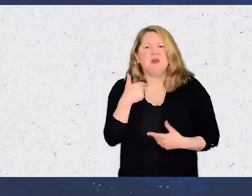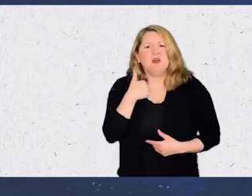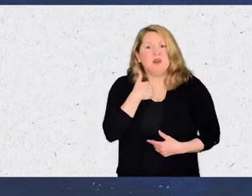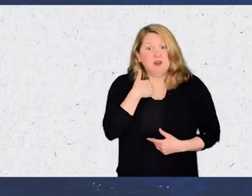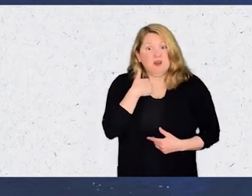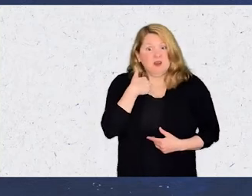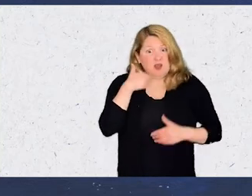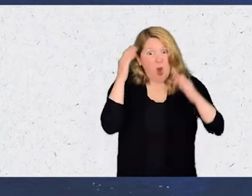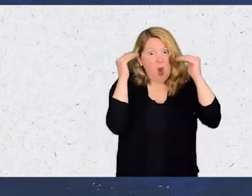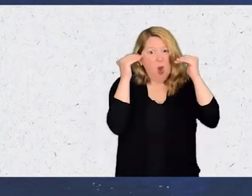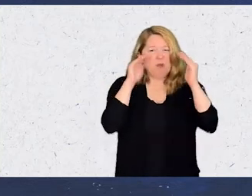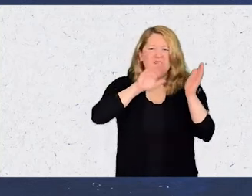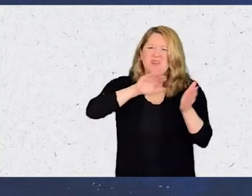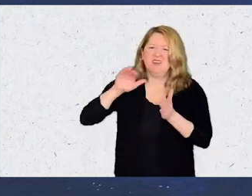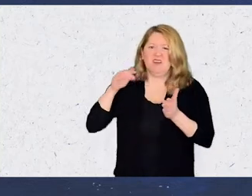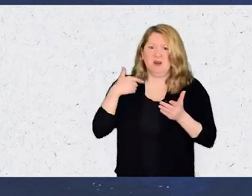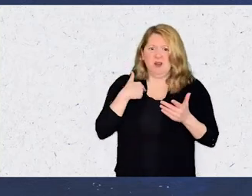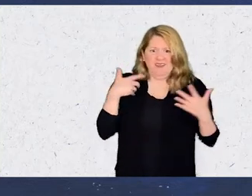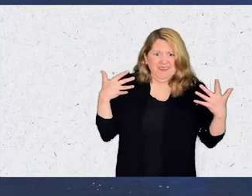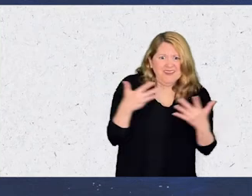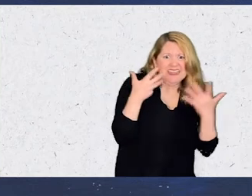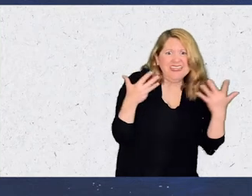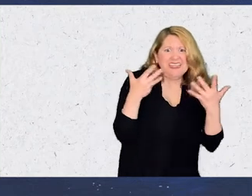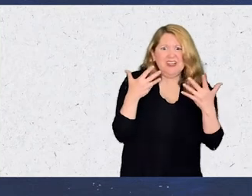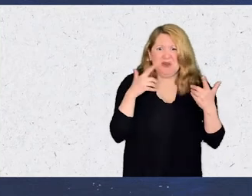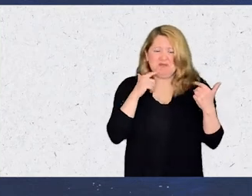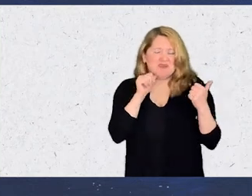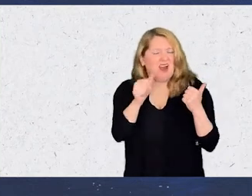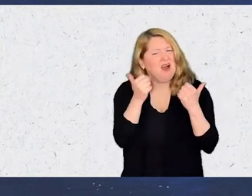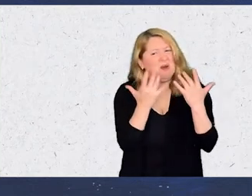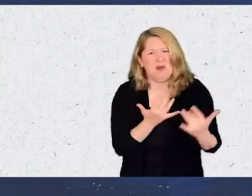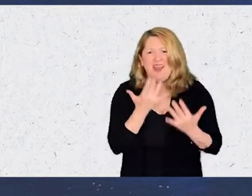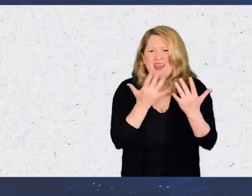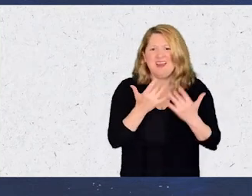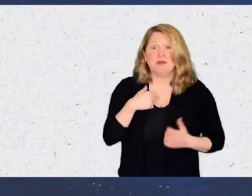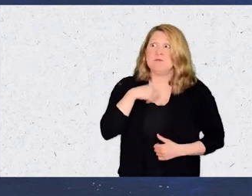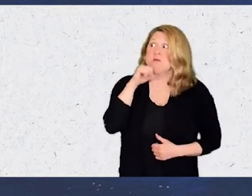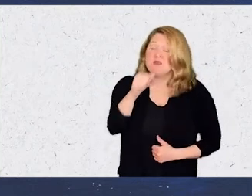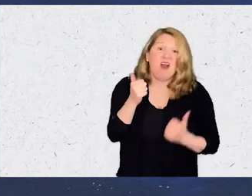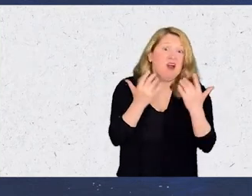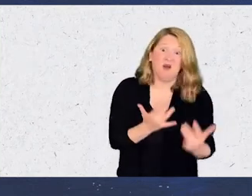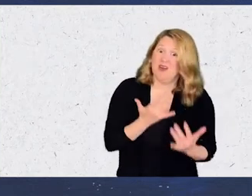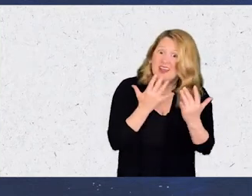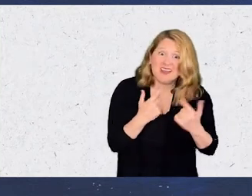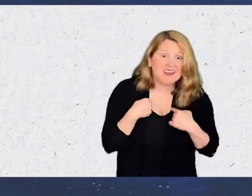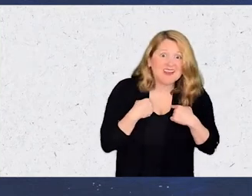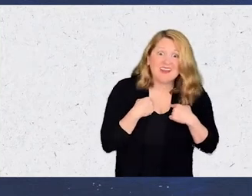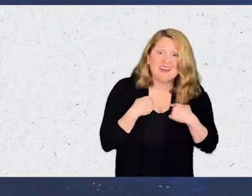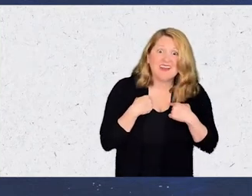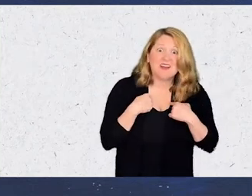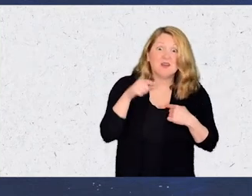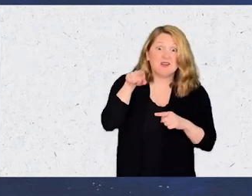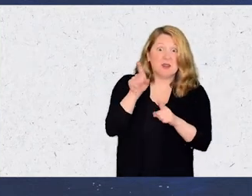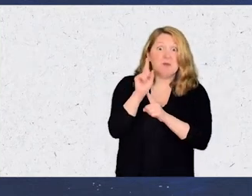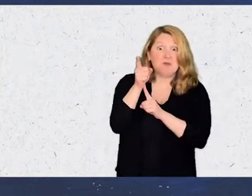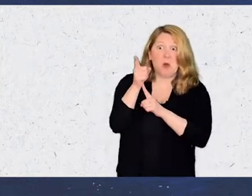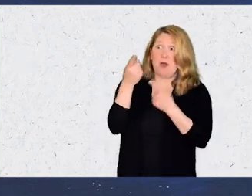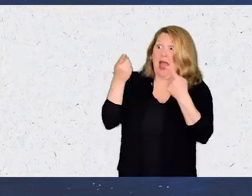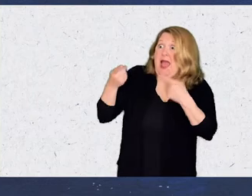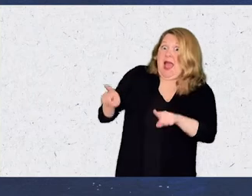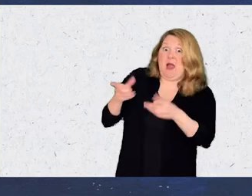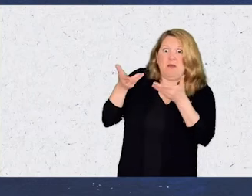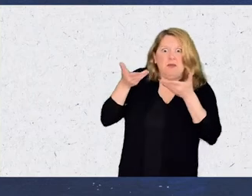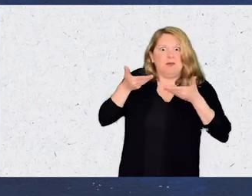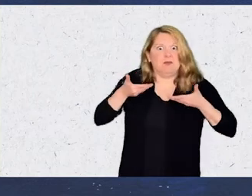devoid of hope, drained of fear, not waiting. I am not waiting. Because this moment is already